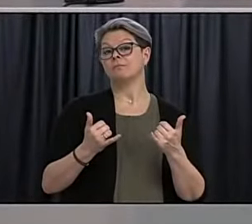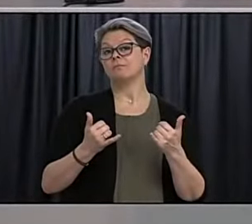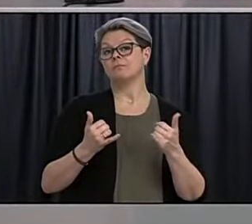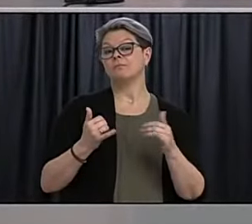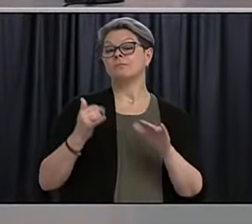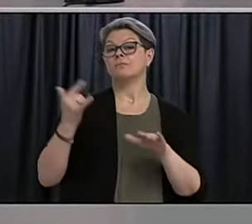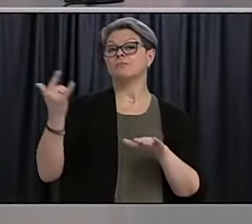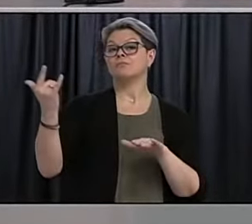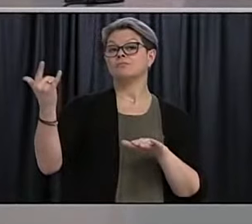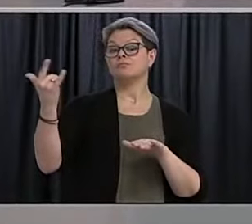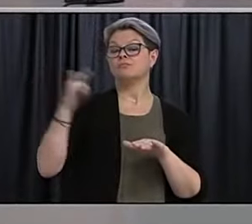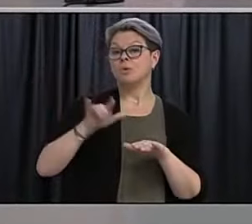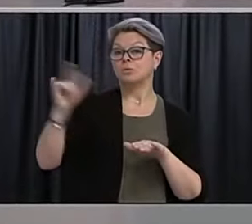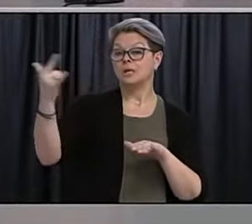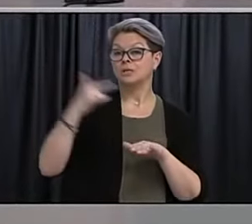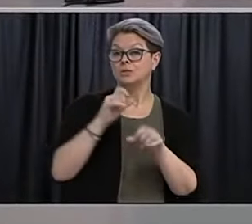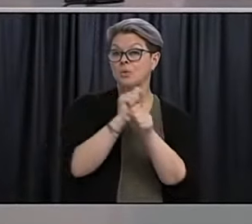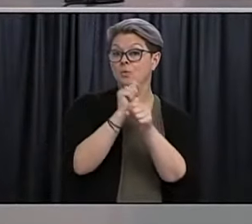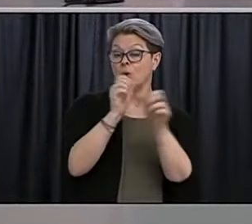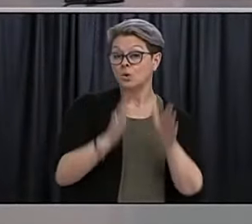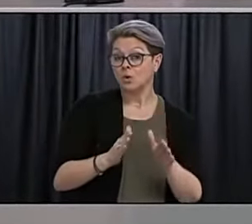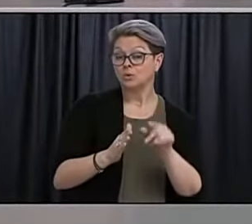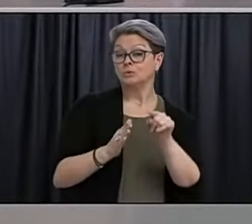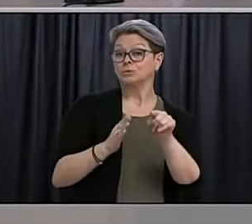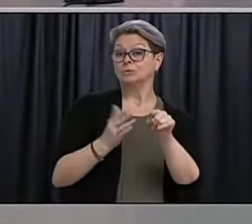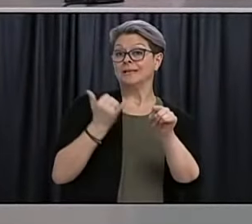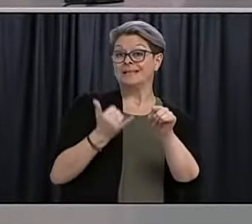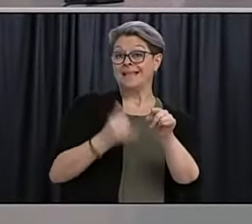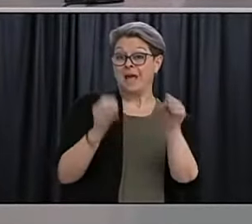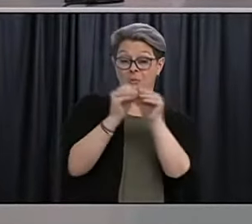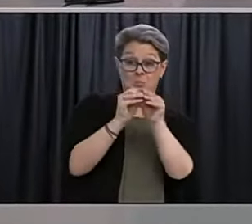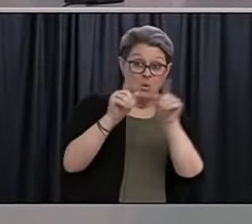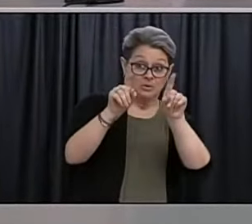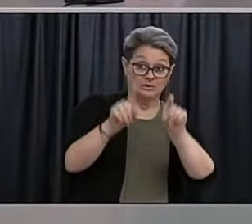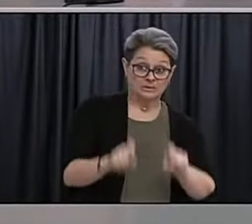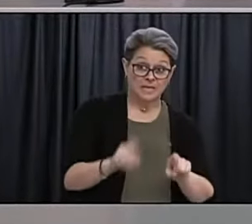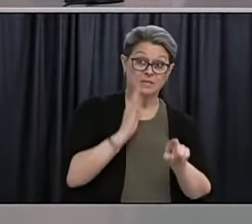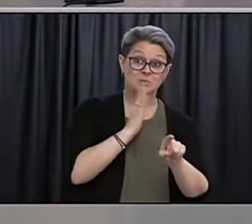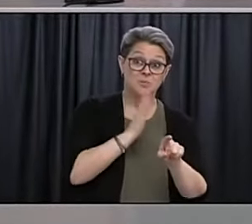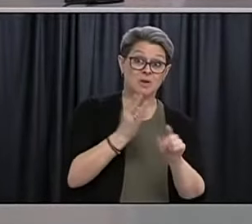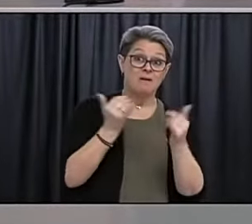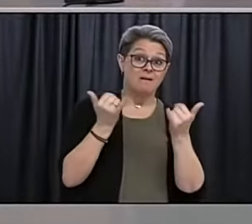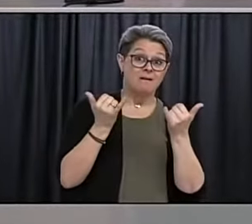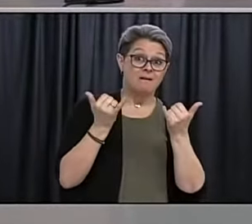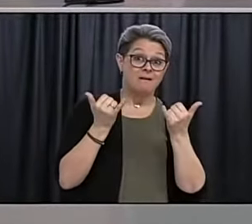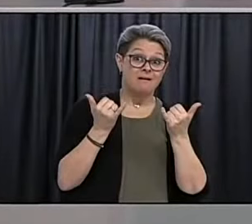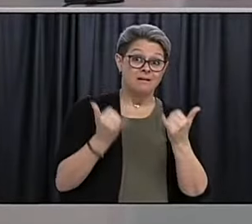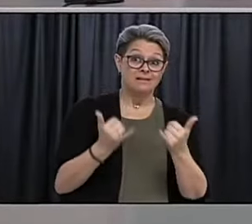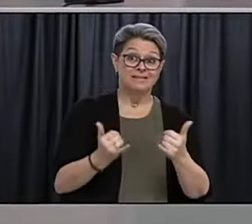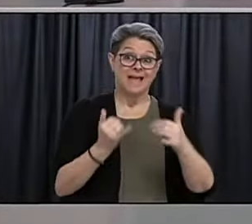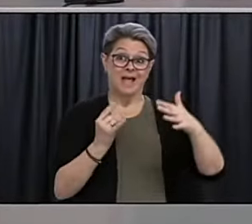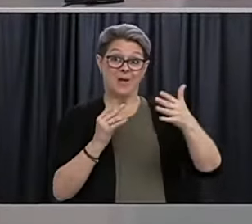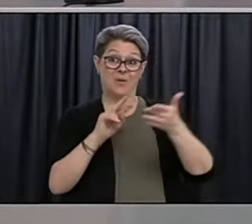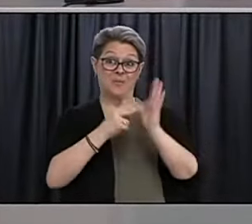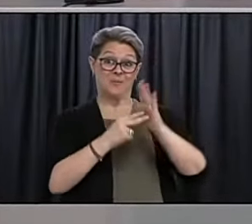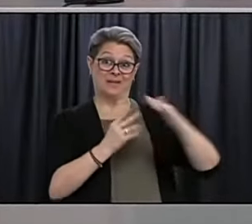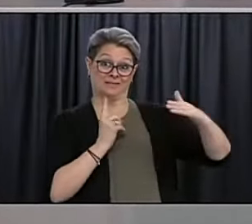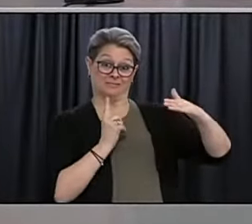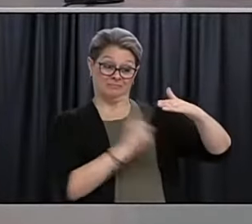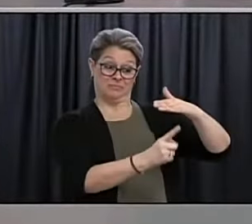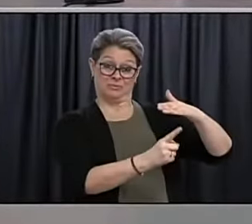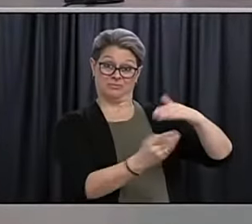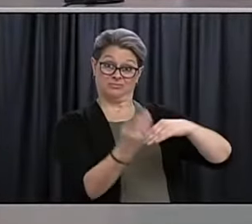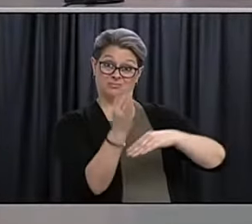previous system we had in place, allowing for testing on day five or seven and then alleviating their self-isolation based on results?